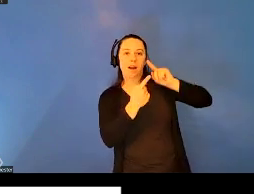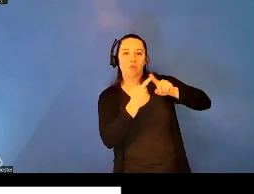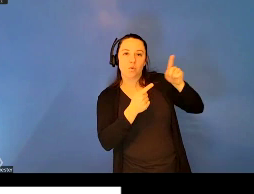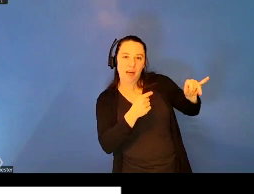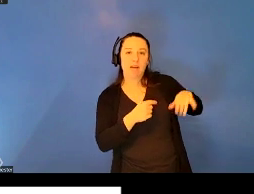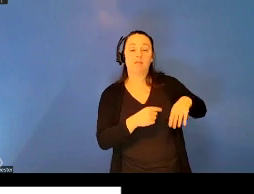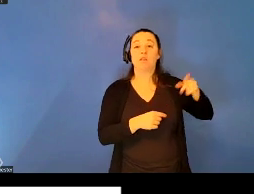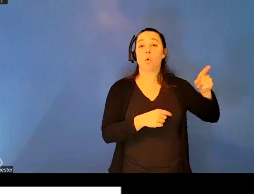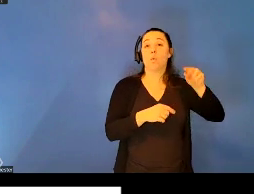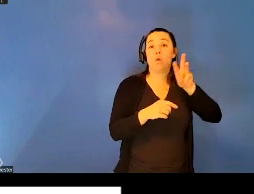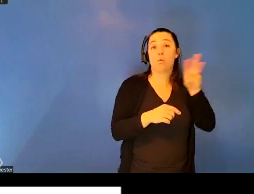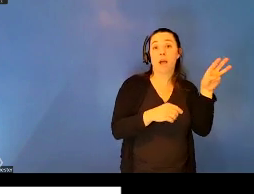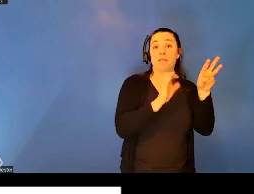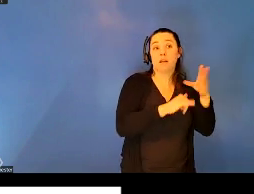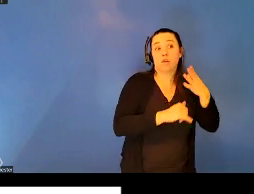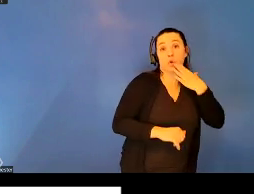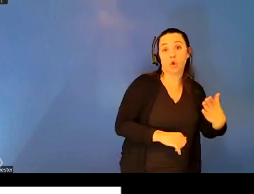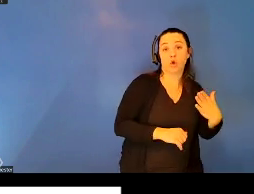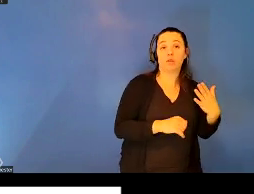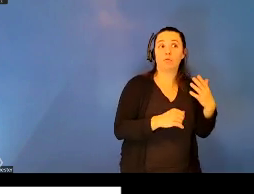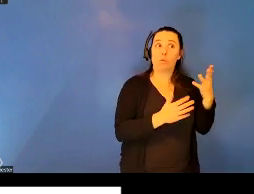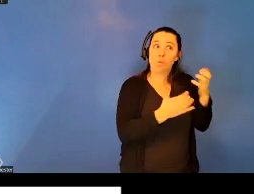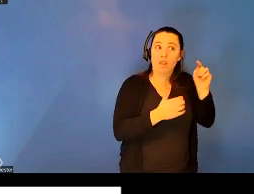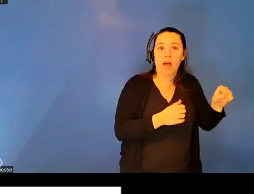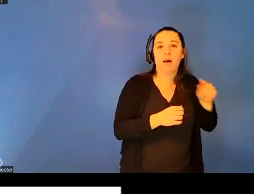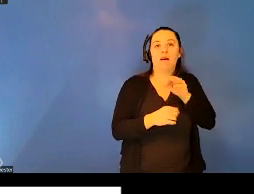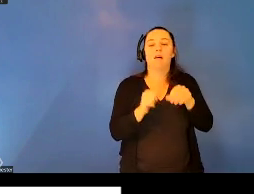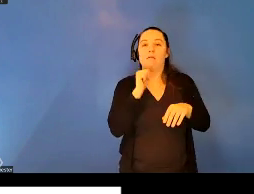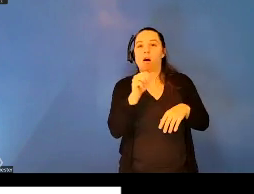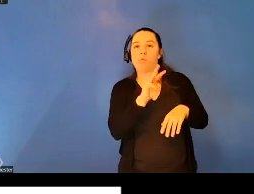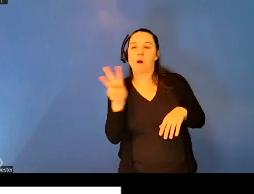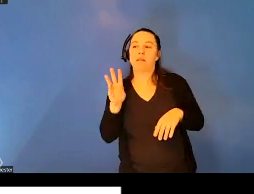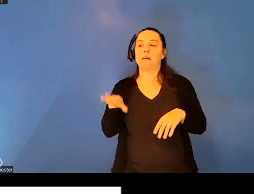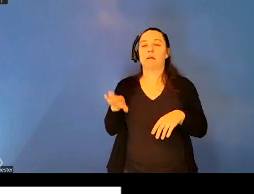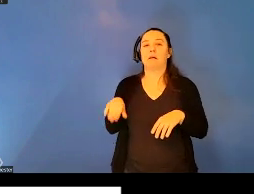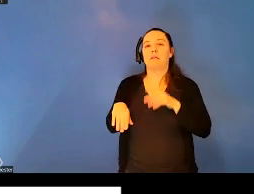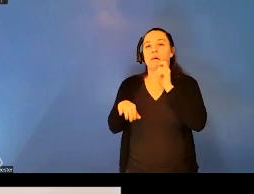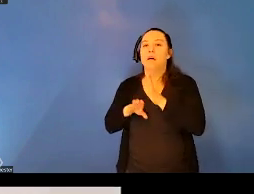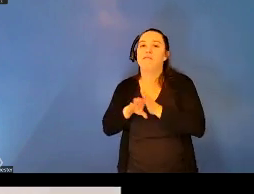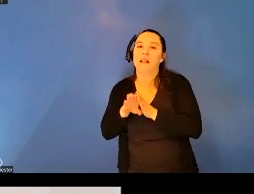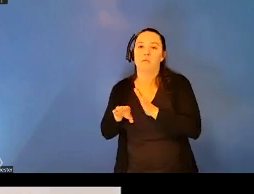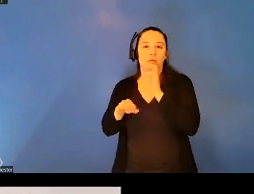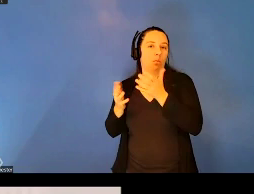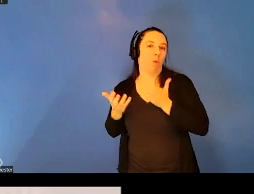the non-West somewhat seen as undeveloped and undesirable.